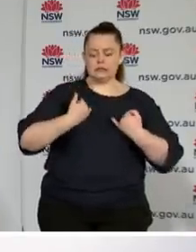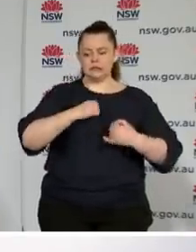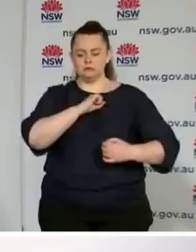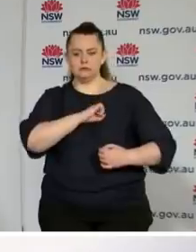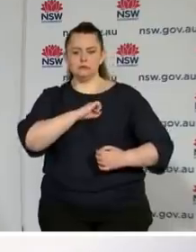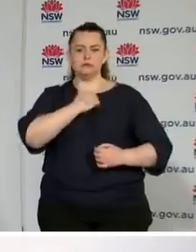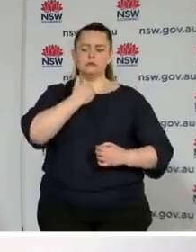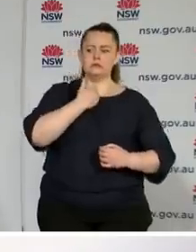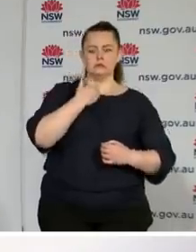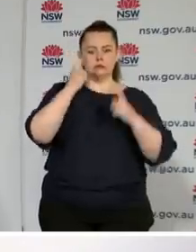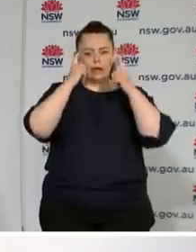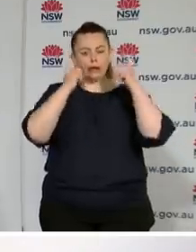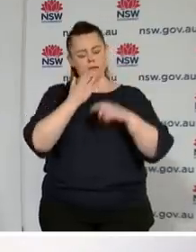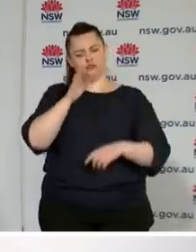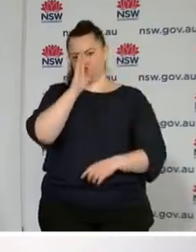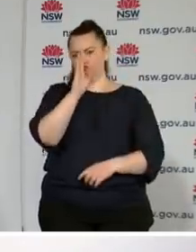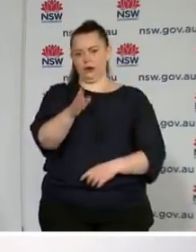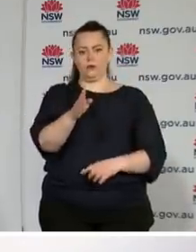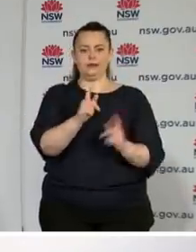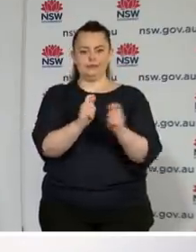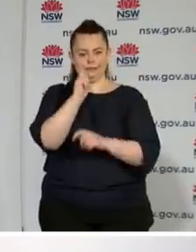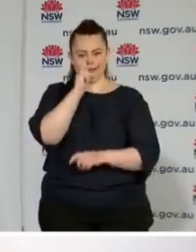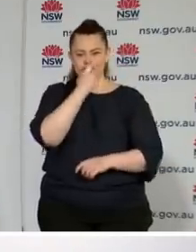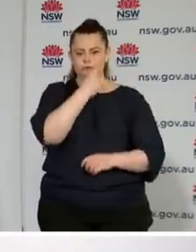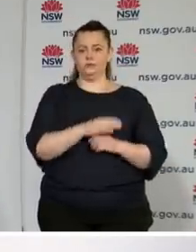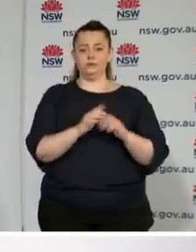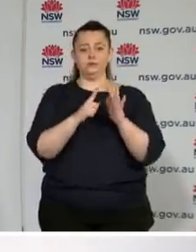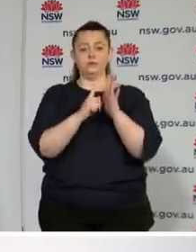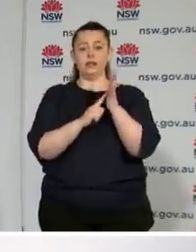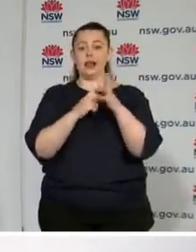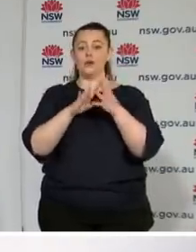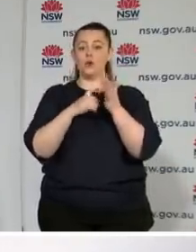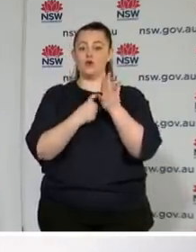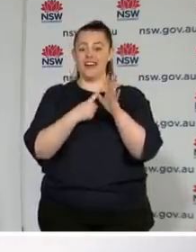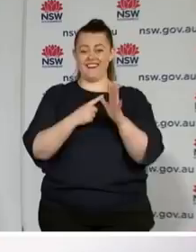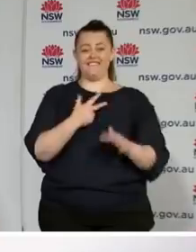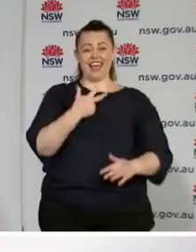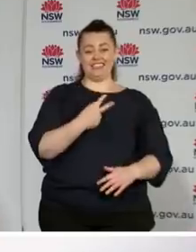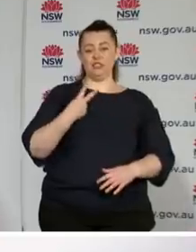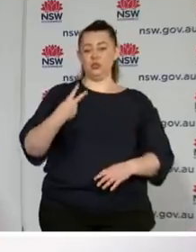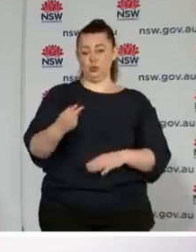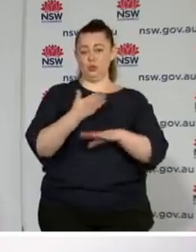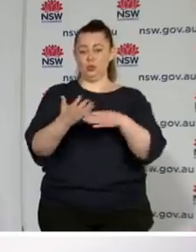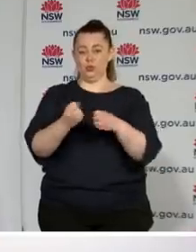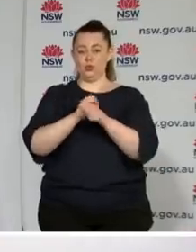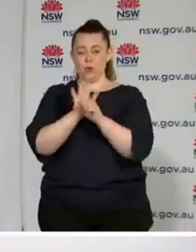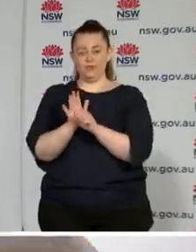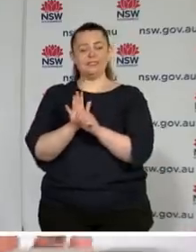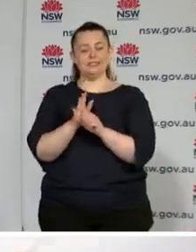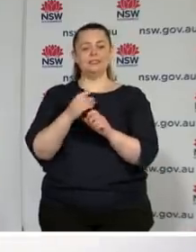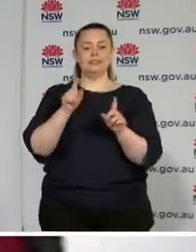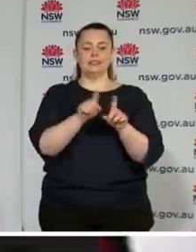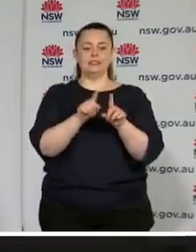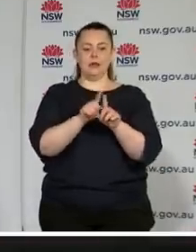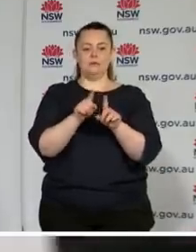Illawarra, there were 82 new cases and again in Hunter, we're seeing an increase in cases to 82 new cases. Thank you.